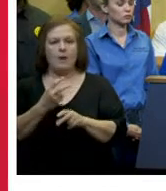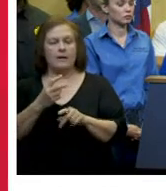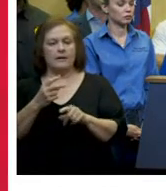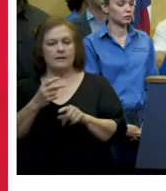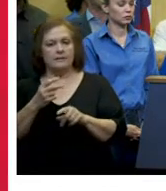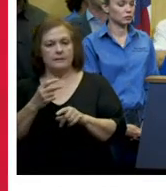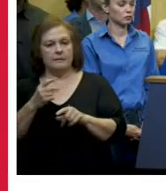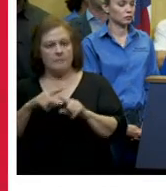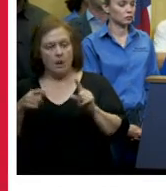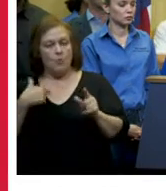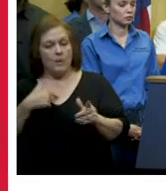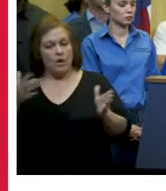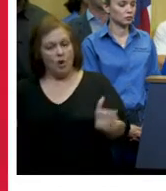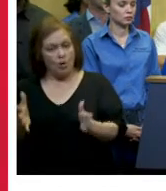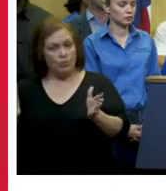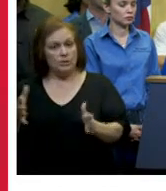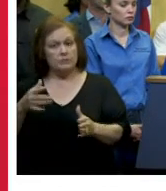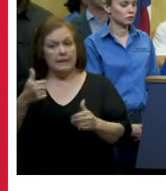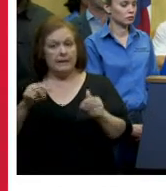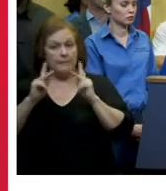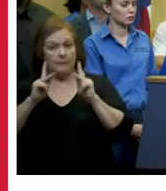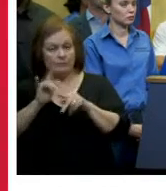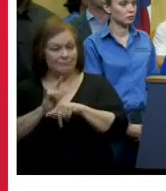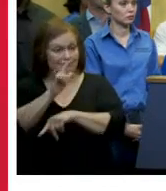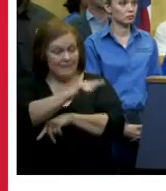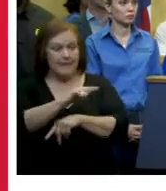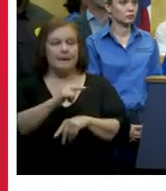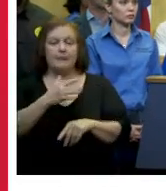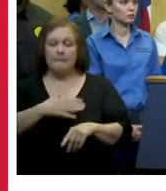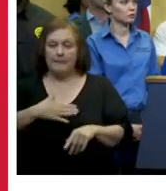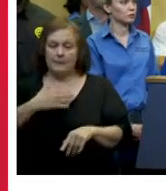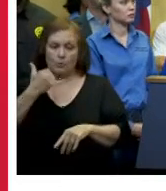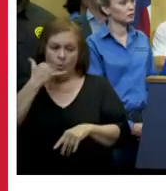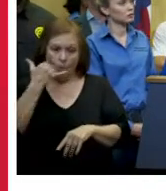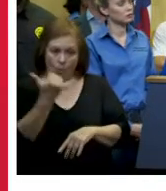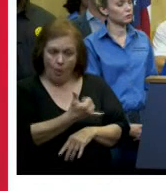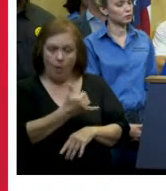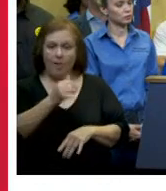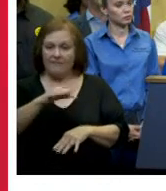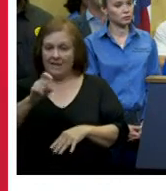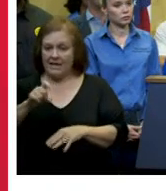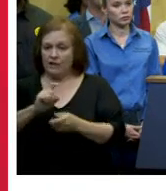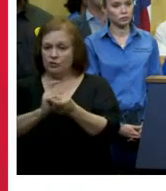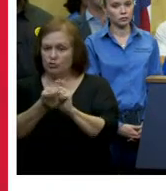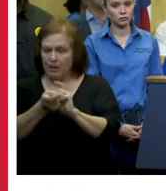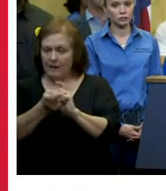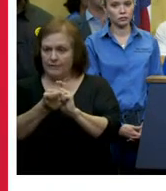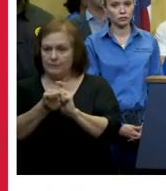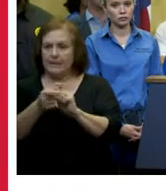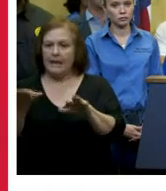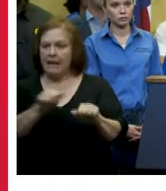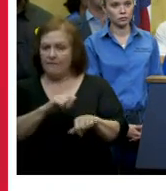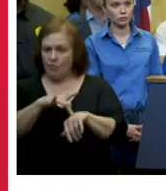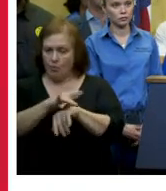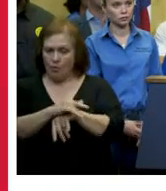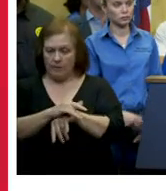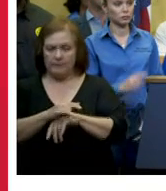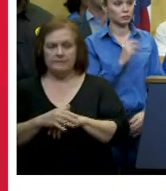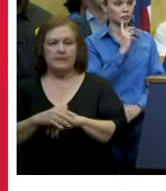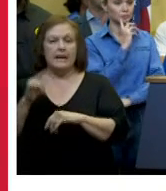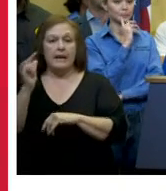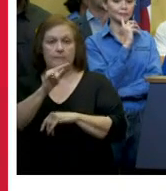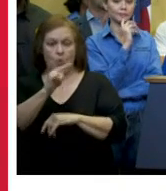encourage travelers to make their reservation changes over the phone before coming to the airport the airport